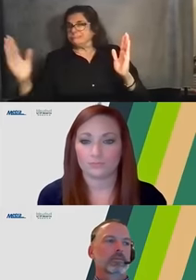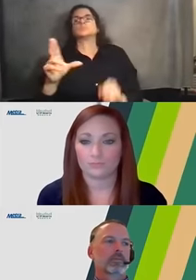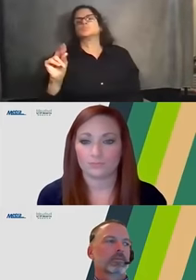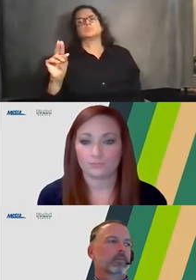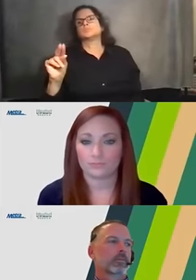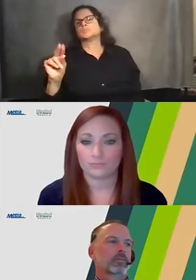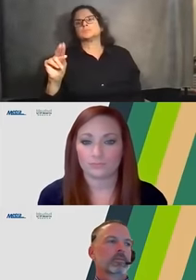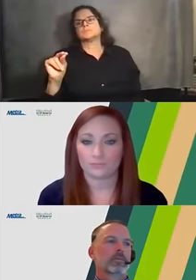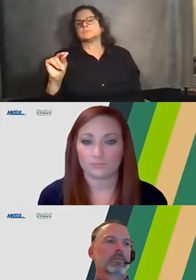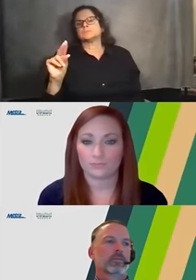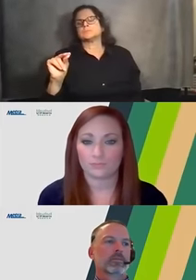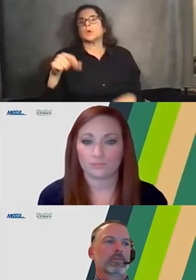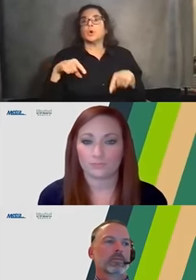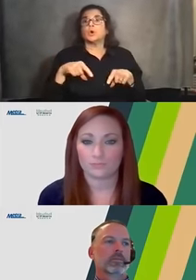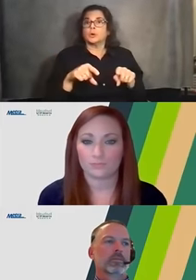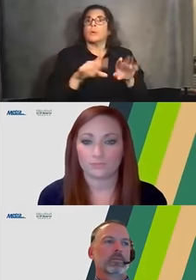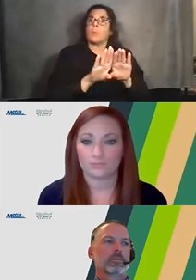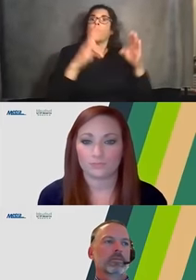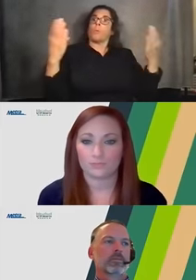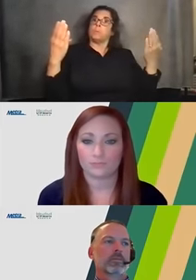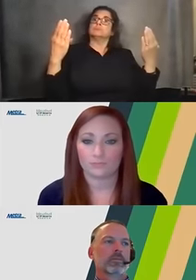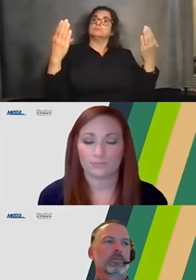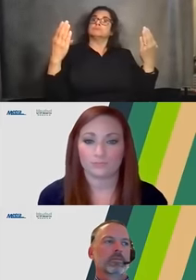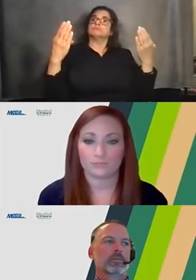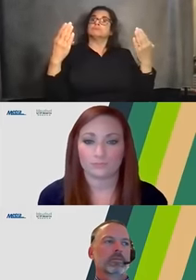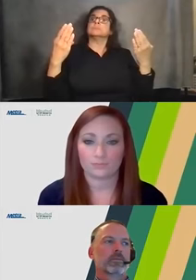period when there would be direct impacts on those streets.